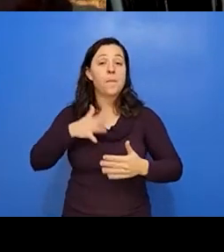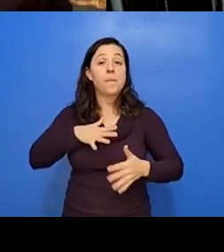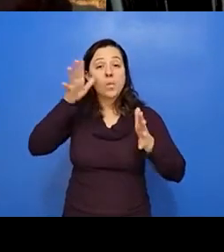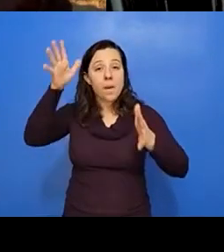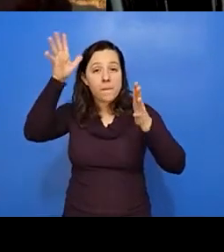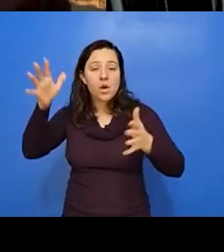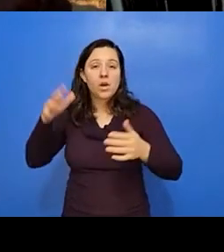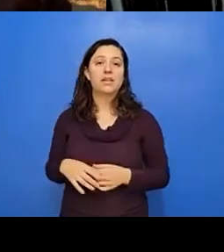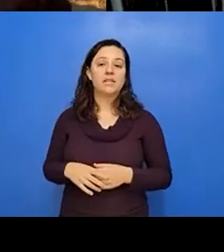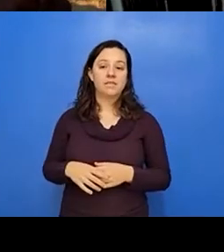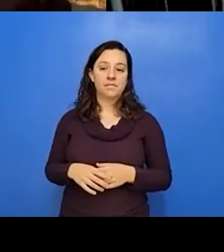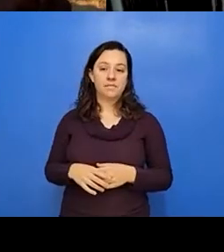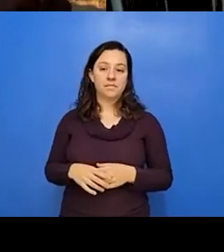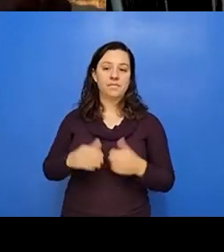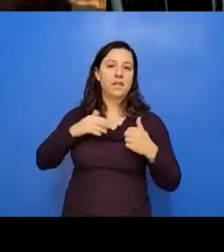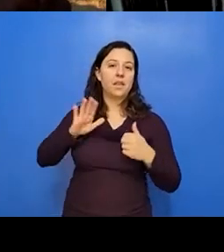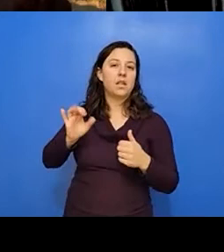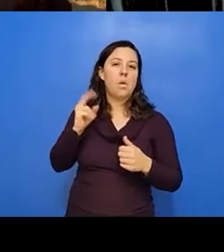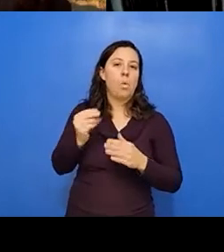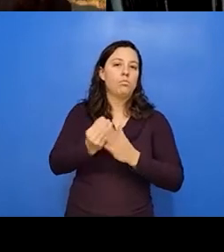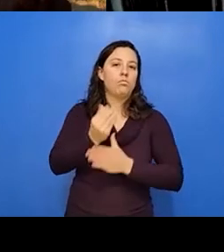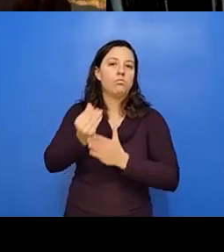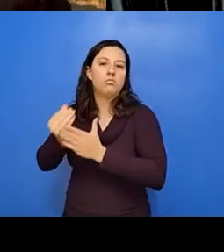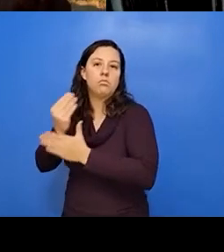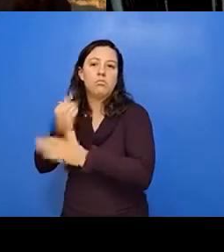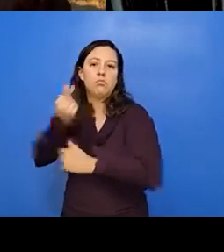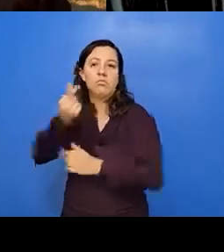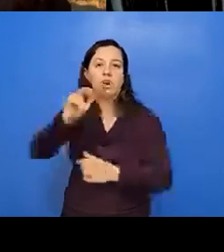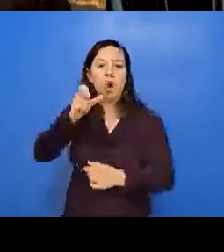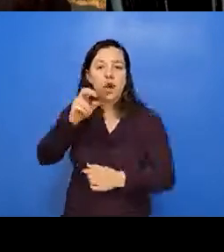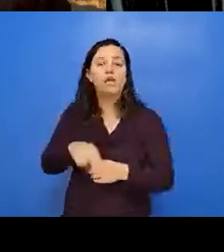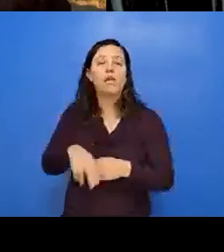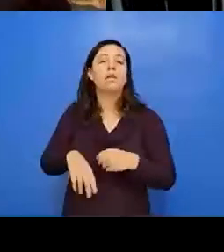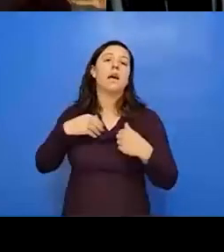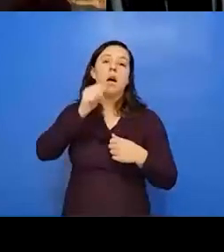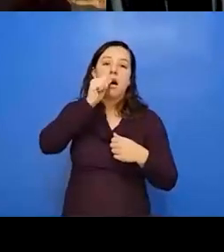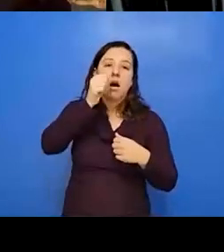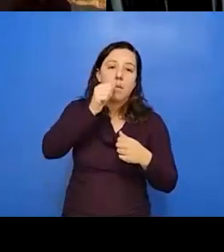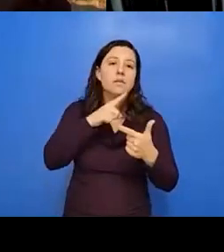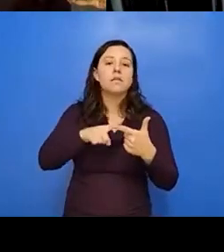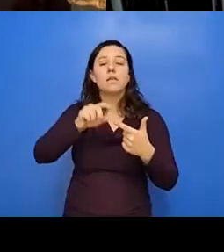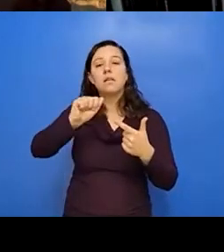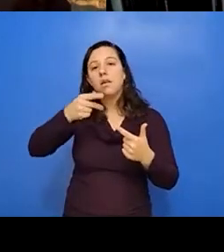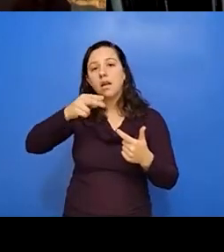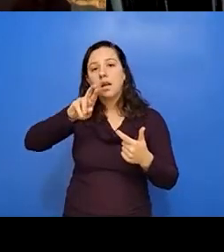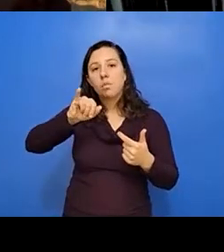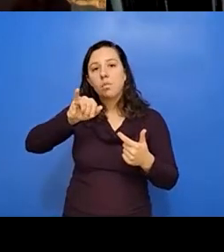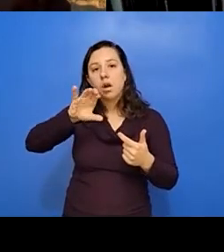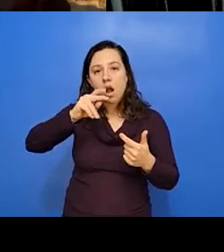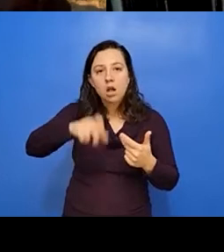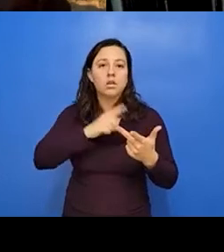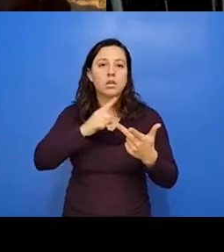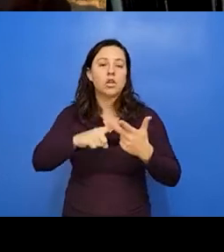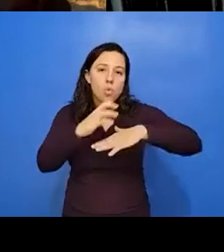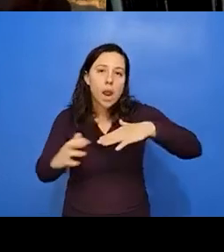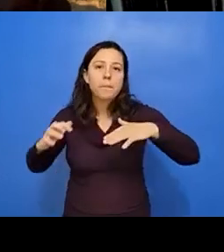um, had their own garden. They had, uh, they had apricot orchards, they had almond orchards, they had grape vineyards, but in addition to that, they had